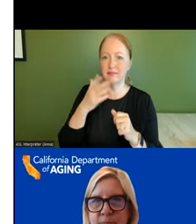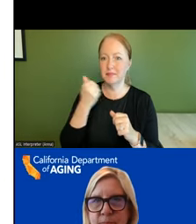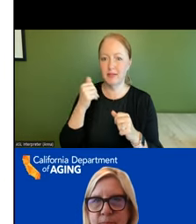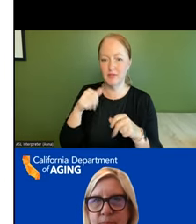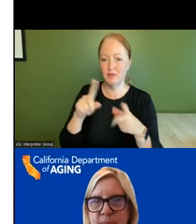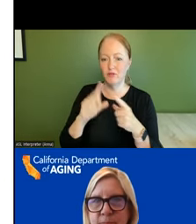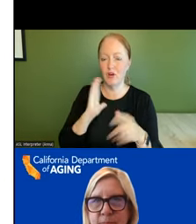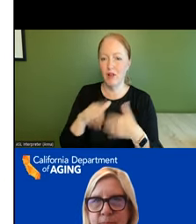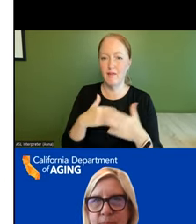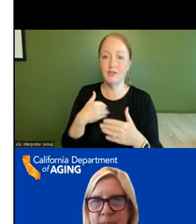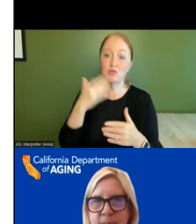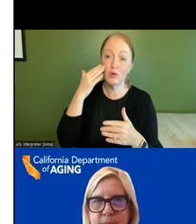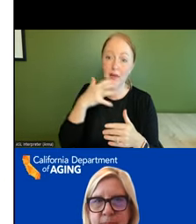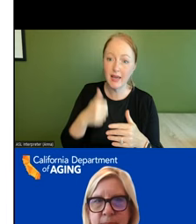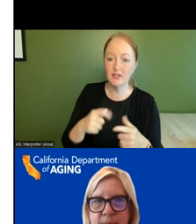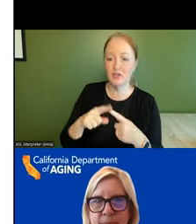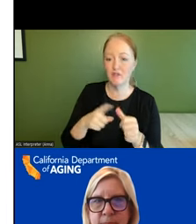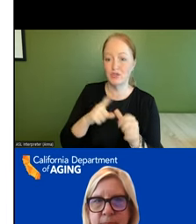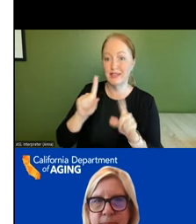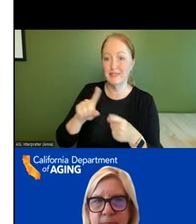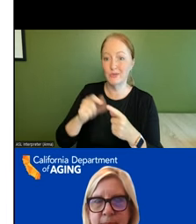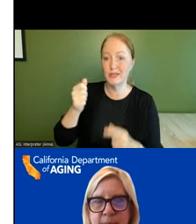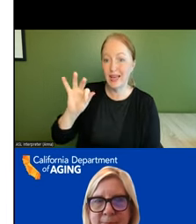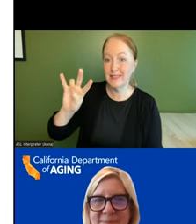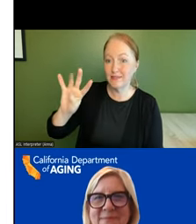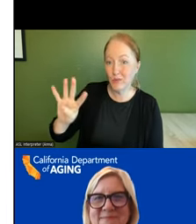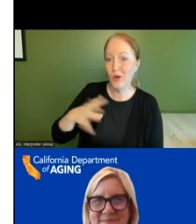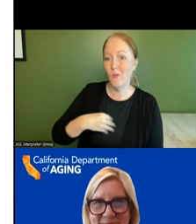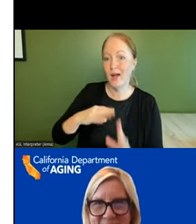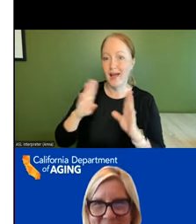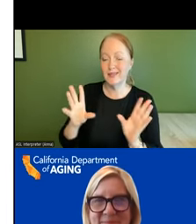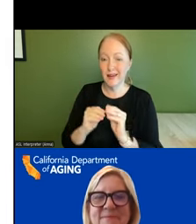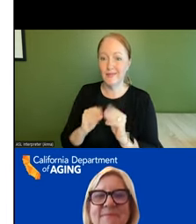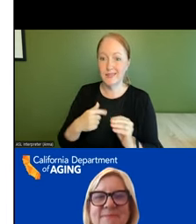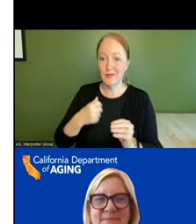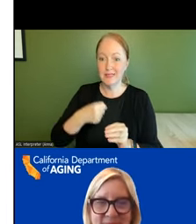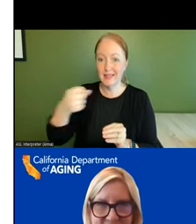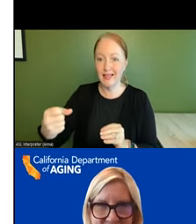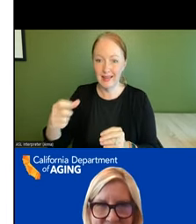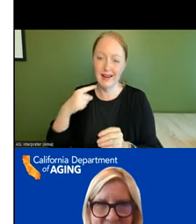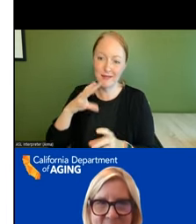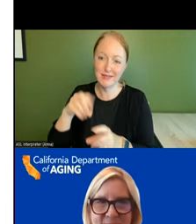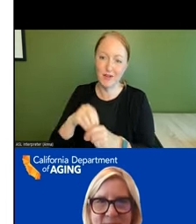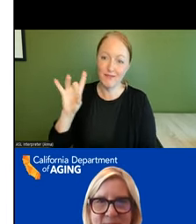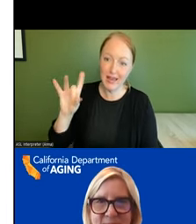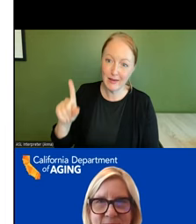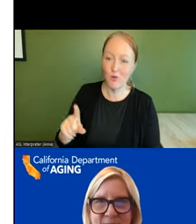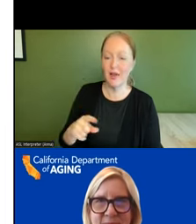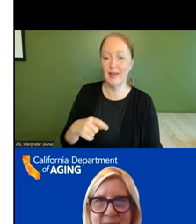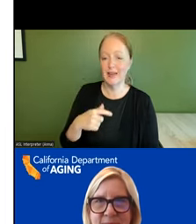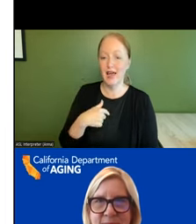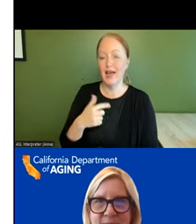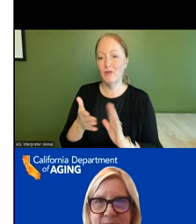age because i first attended the 1971 white house conference on aging as a delegate i've been involved with the 81 i ran